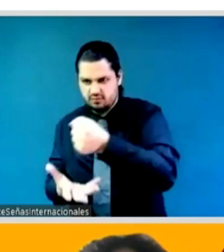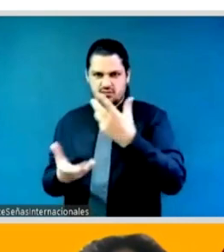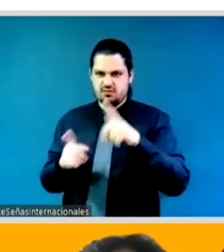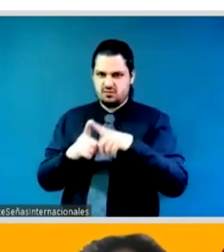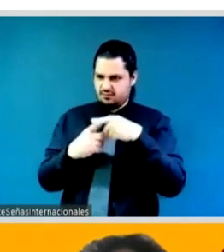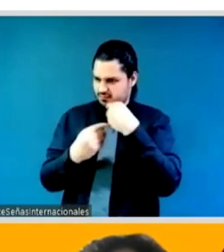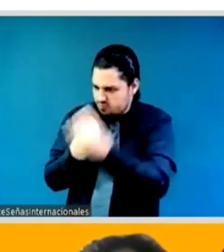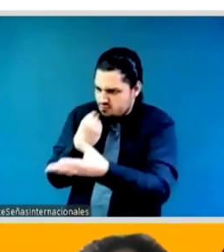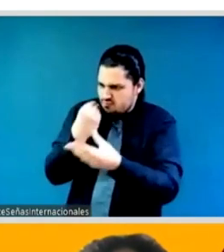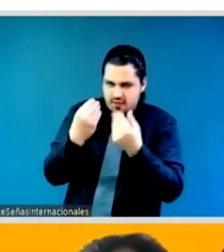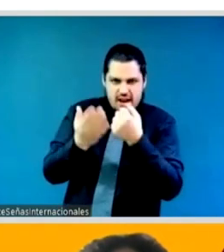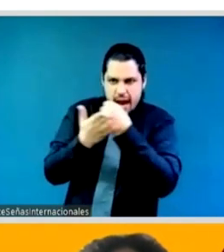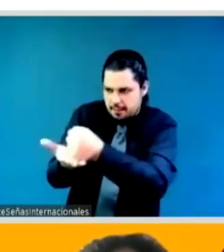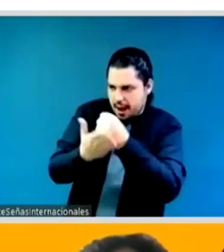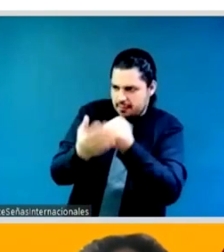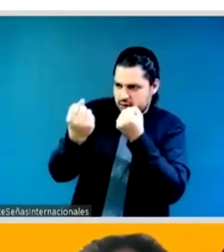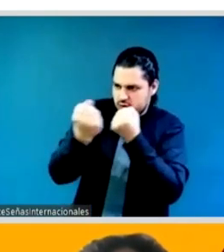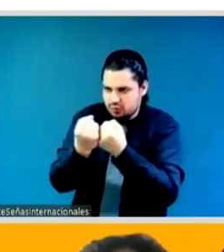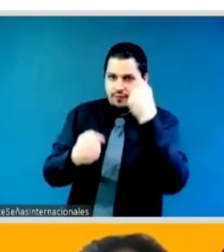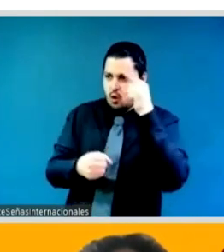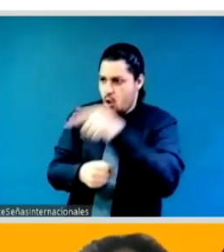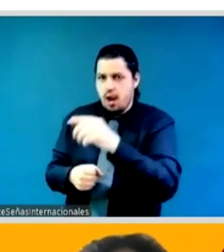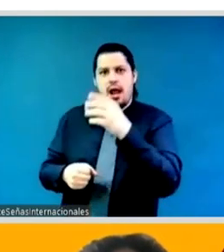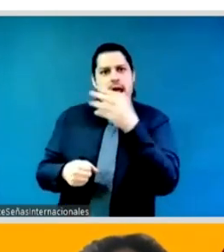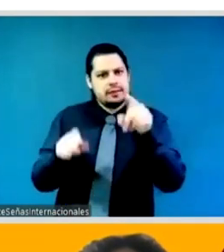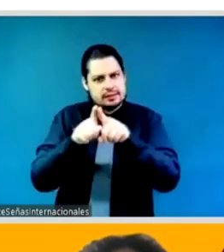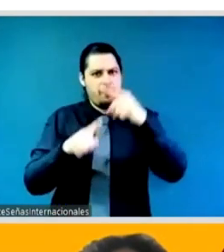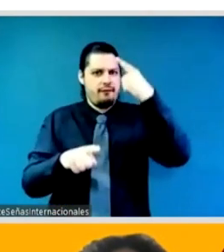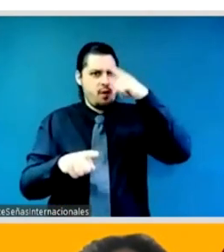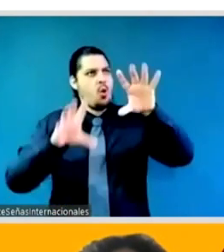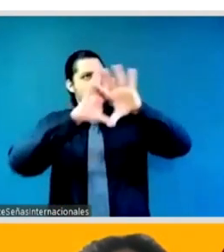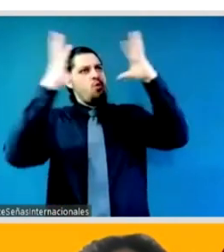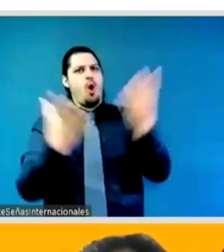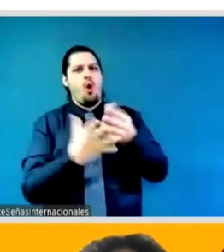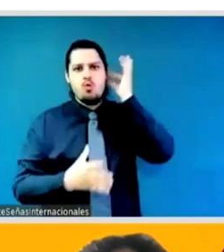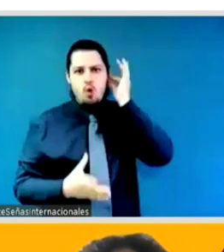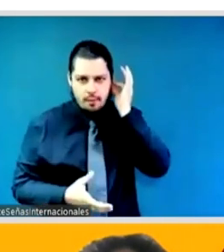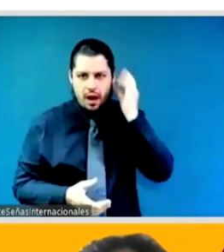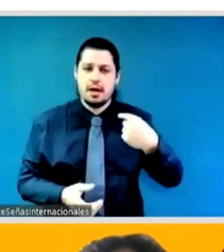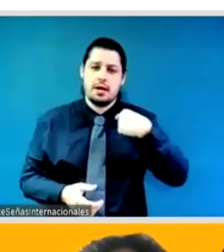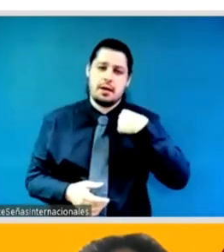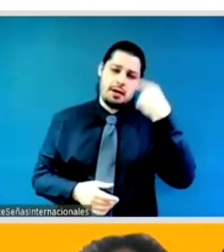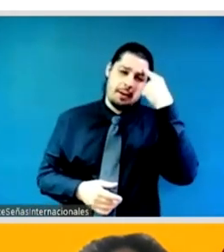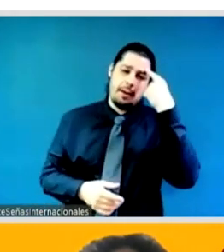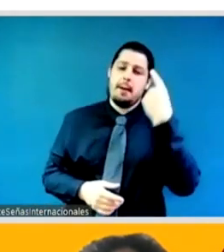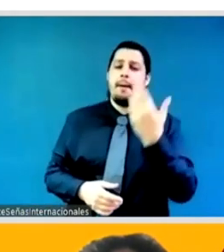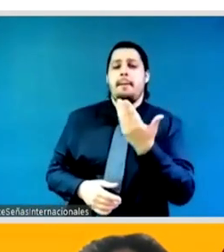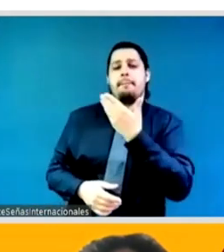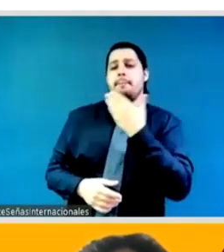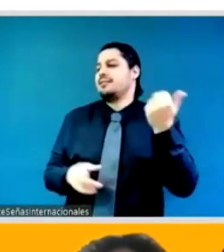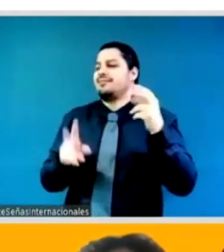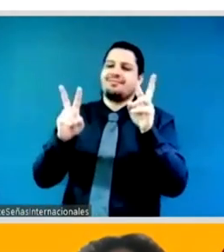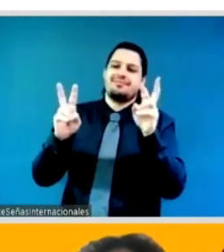biggest commitment i would ask from everybody is really to deliver what you say you aim to deliver and when you deliver